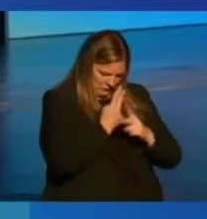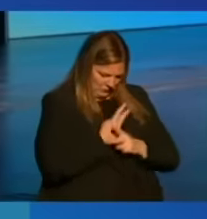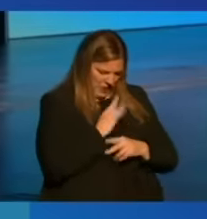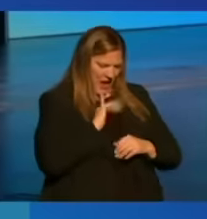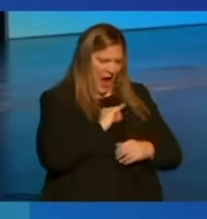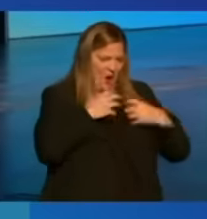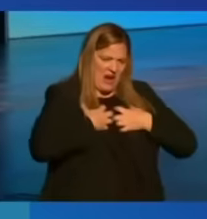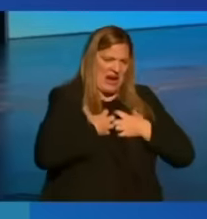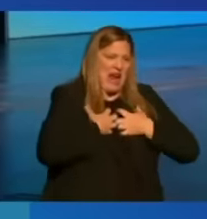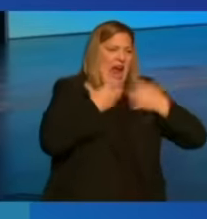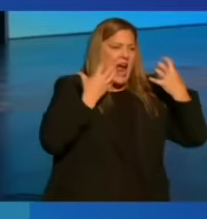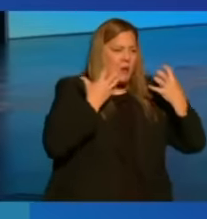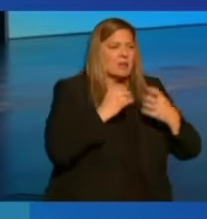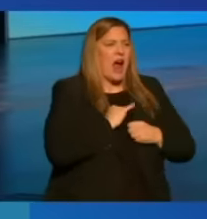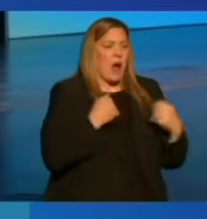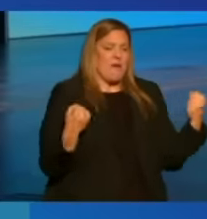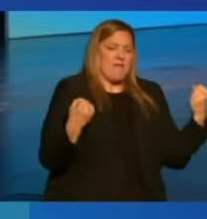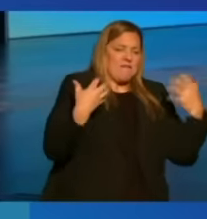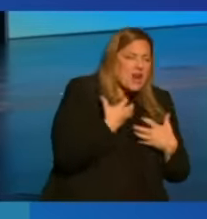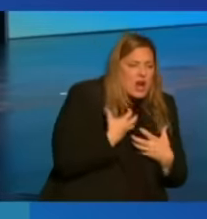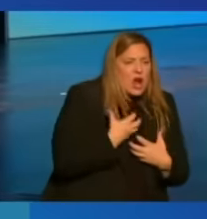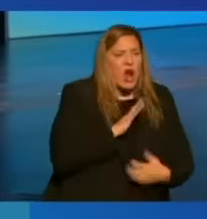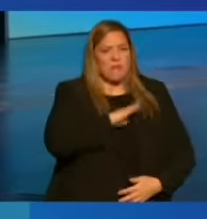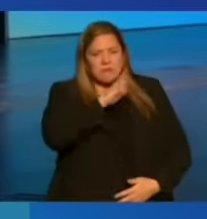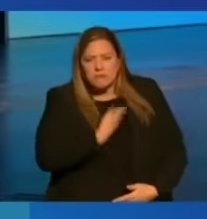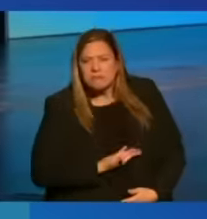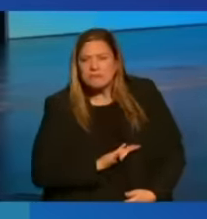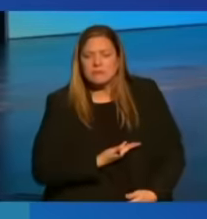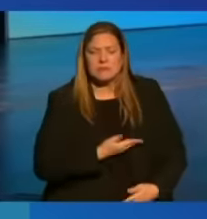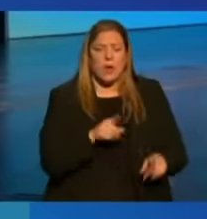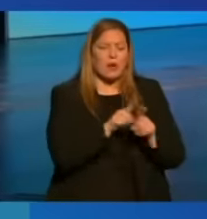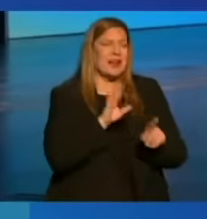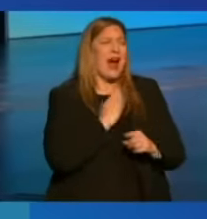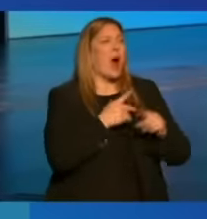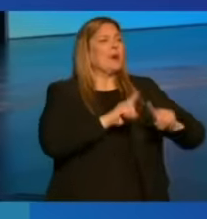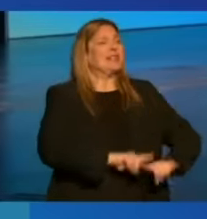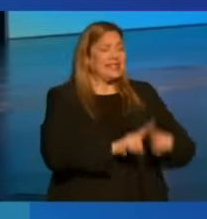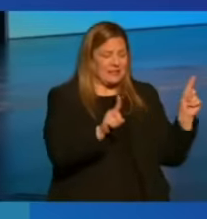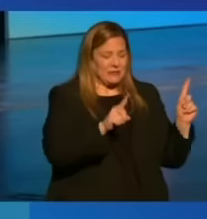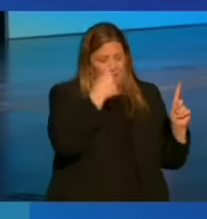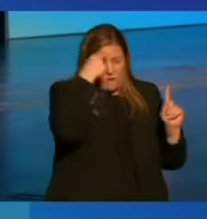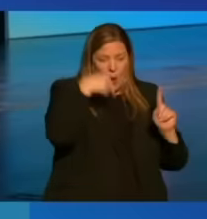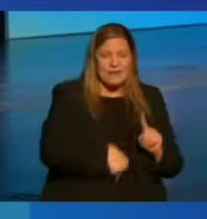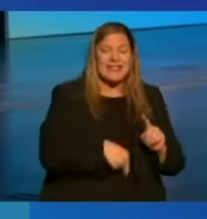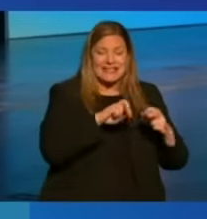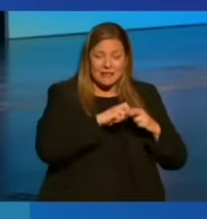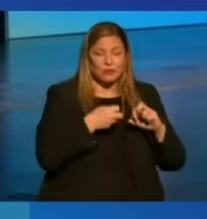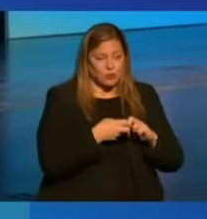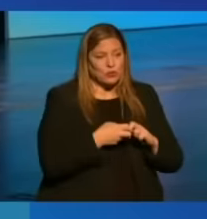our outrage, our fears, and our differences on the issues.